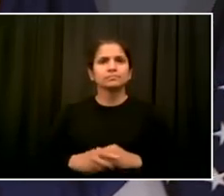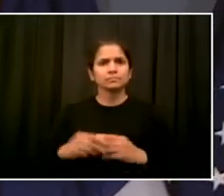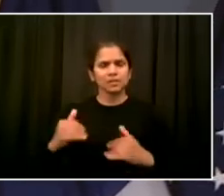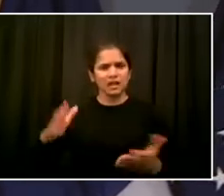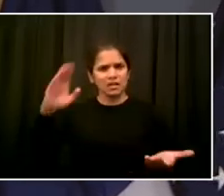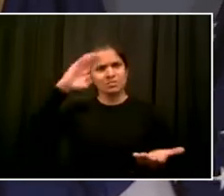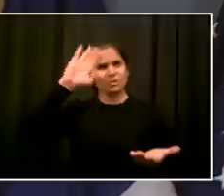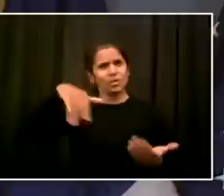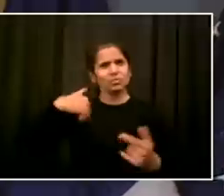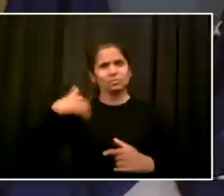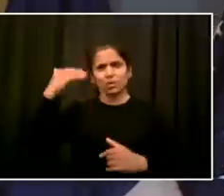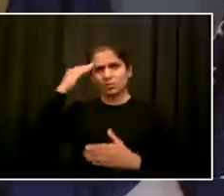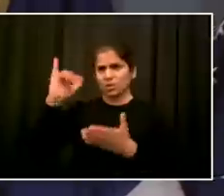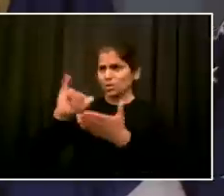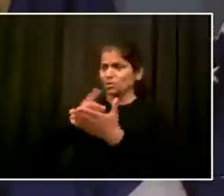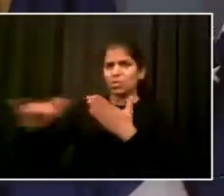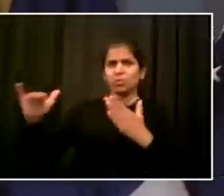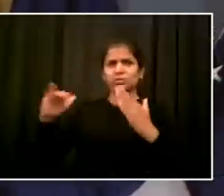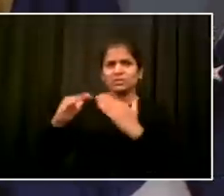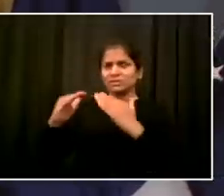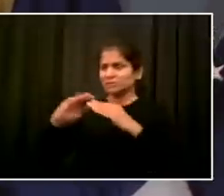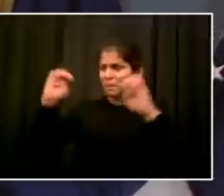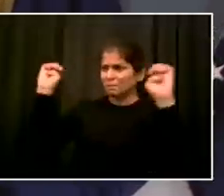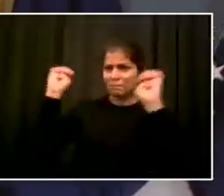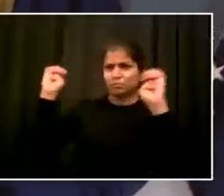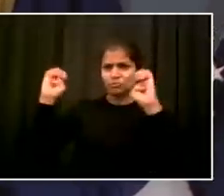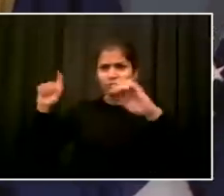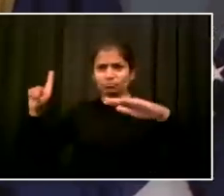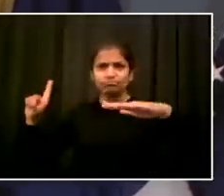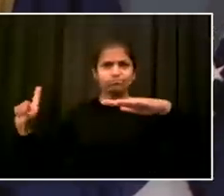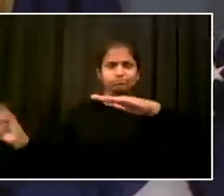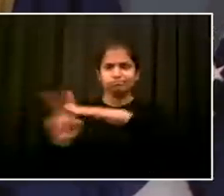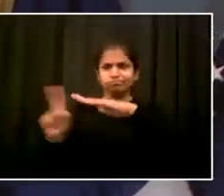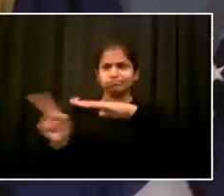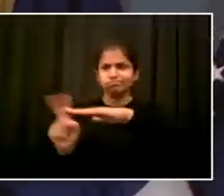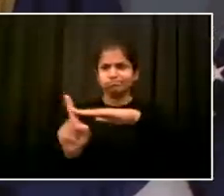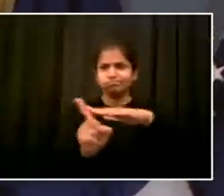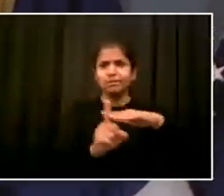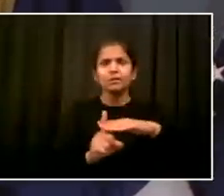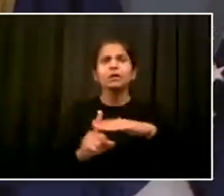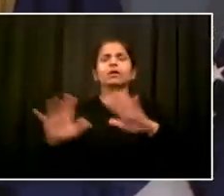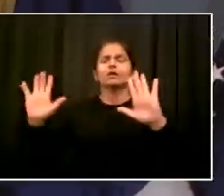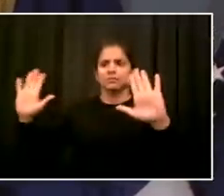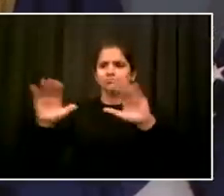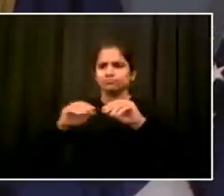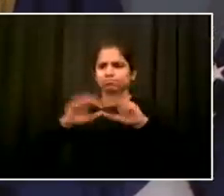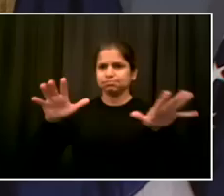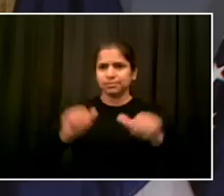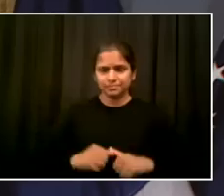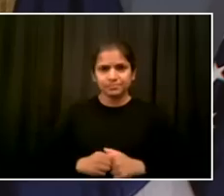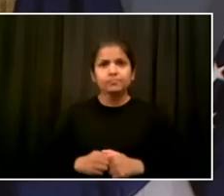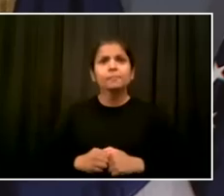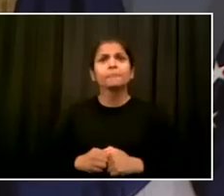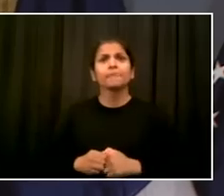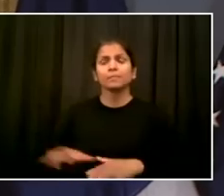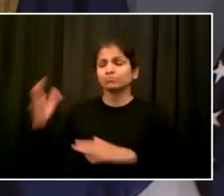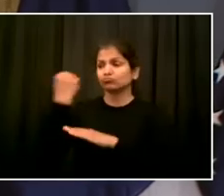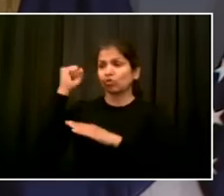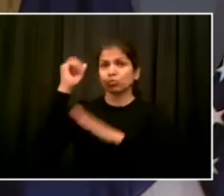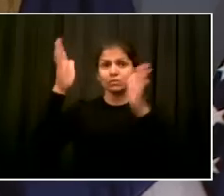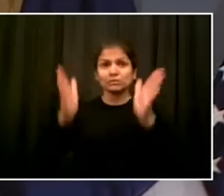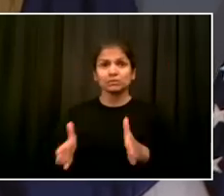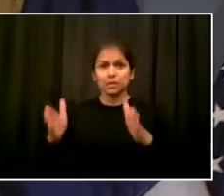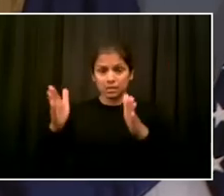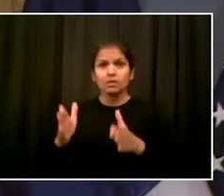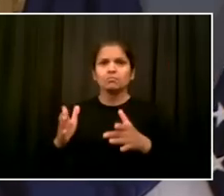manifestation of that. It's clear that the vast majority of protesters were peaceful, and the vast majority of police action was